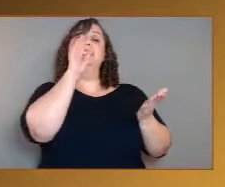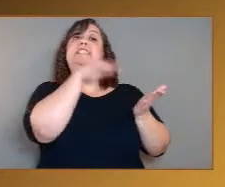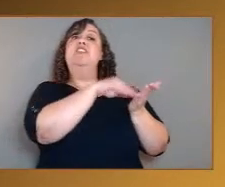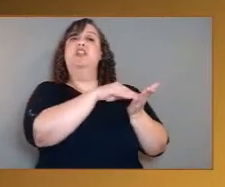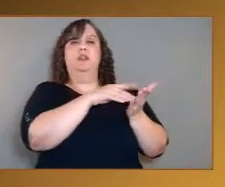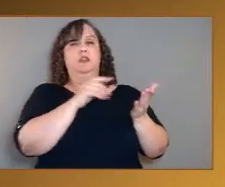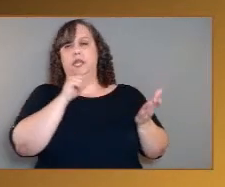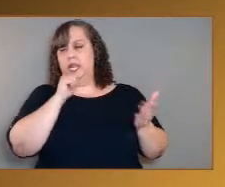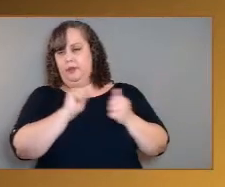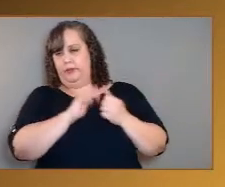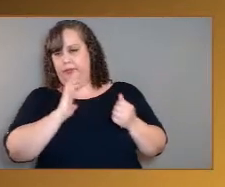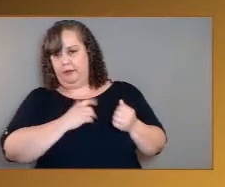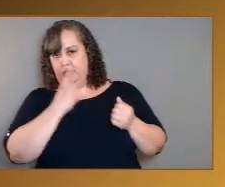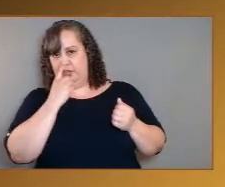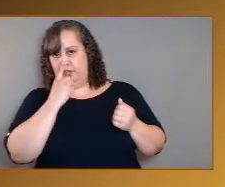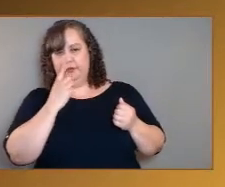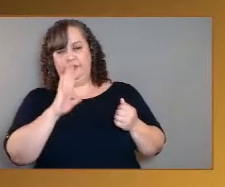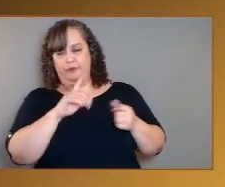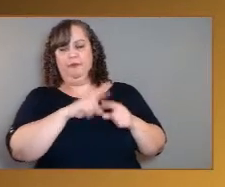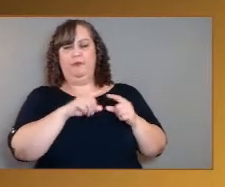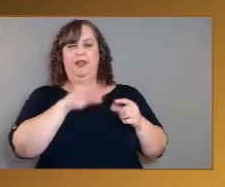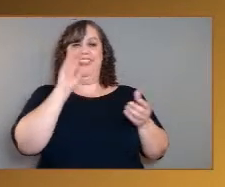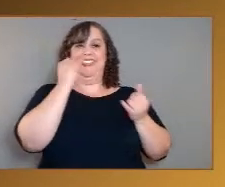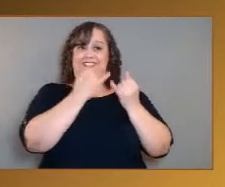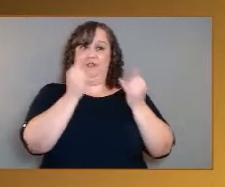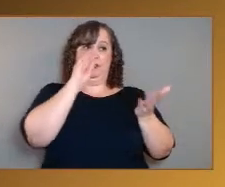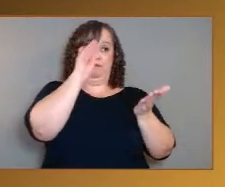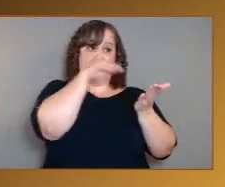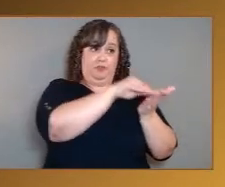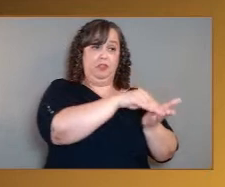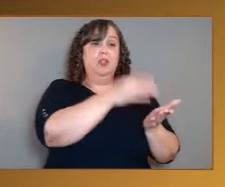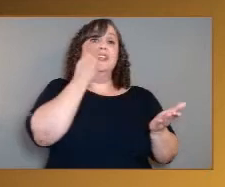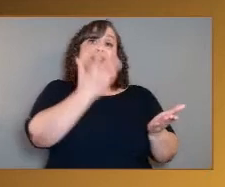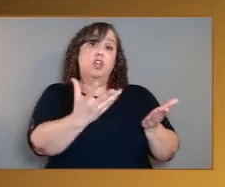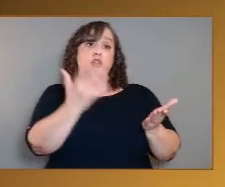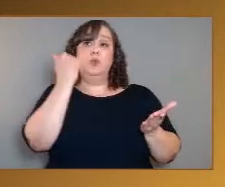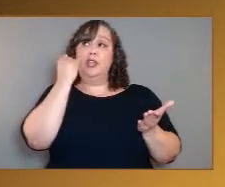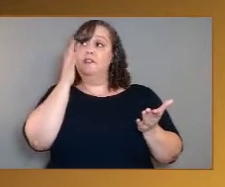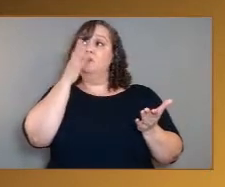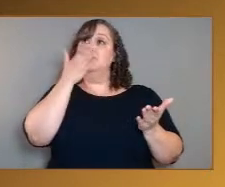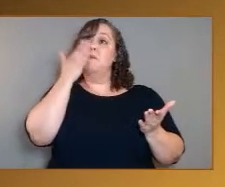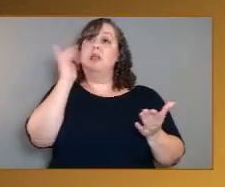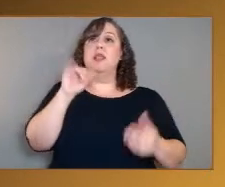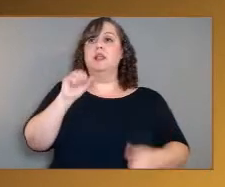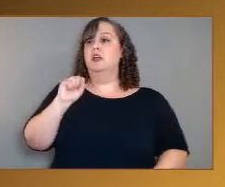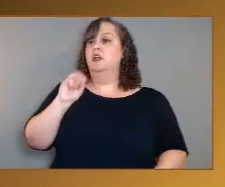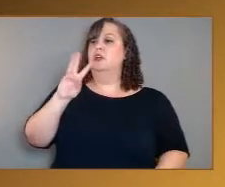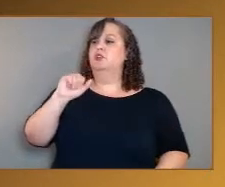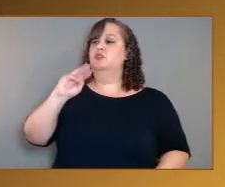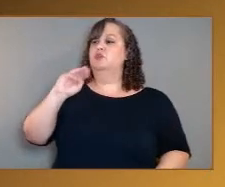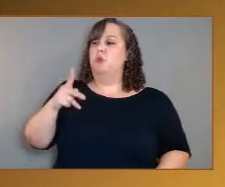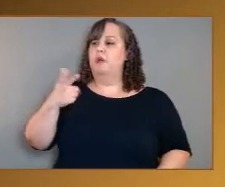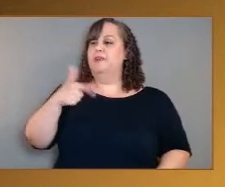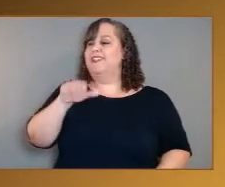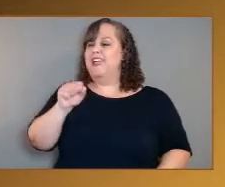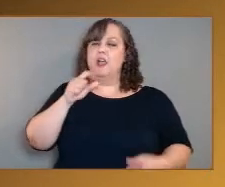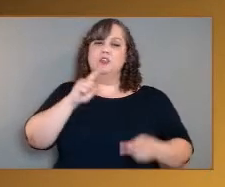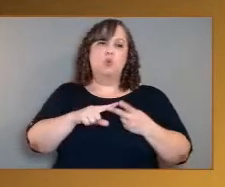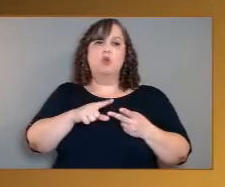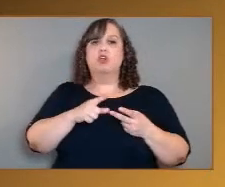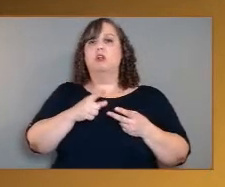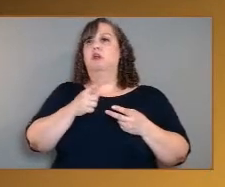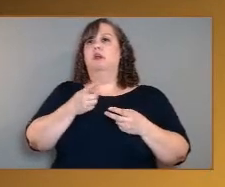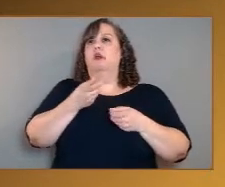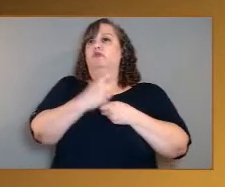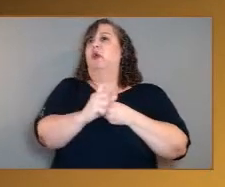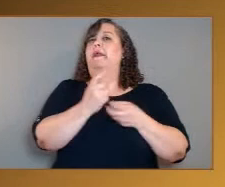and tell you specifically would they smell like rotten eggs or swamp gas or other things that would be very exciting to smell. And I think we'll connect the smells